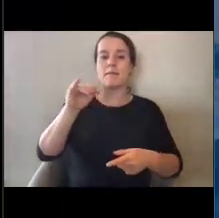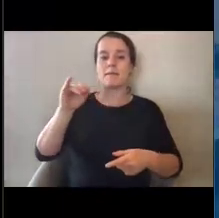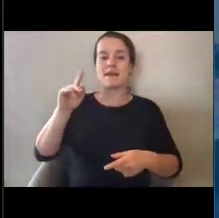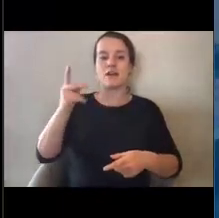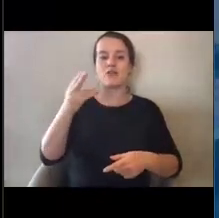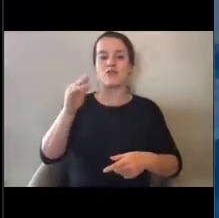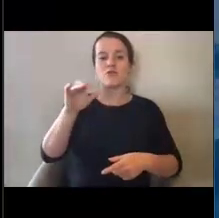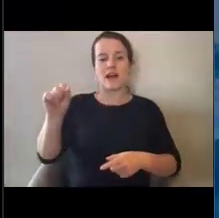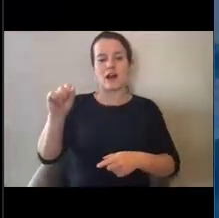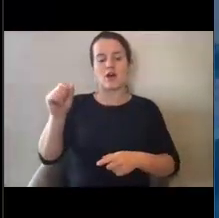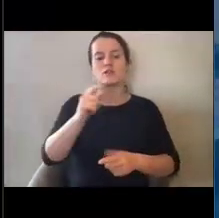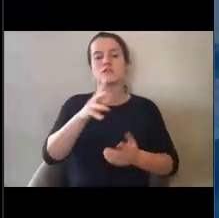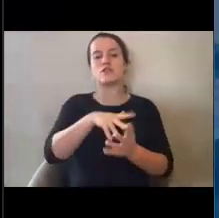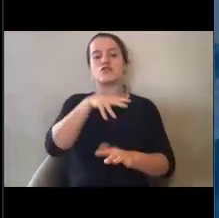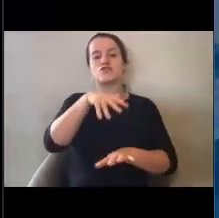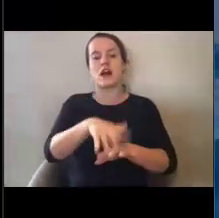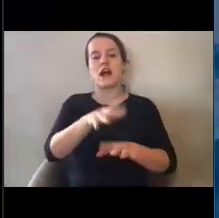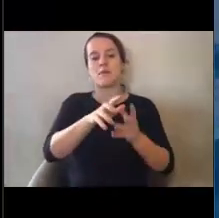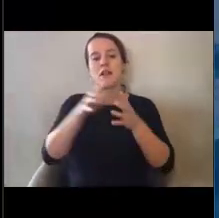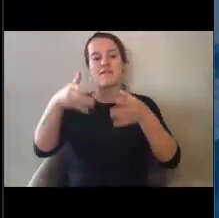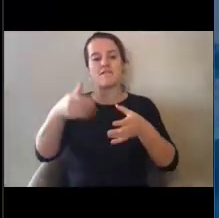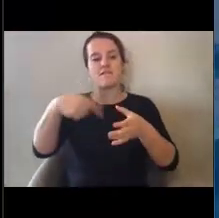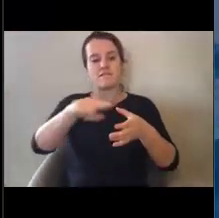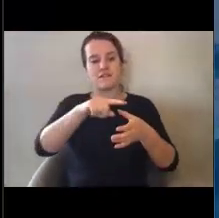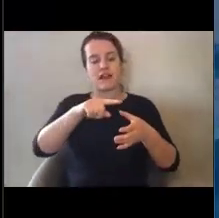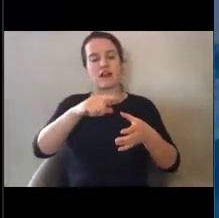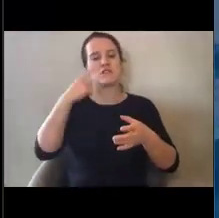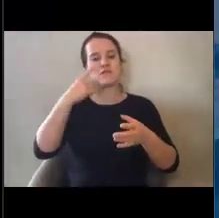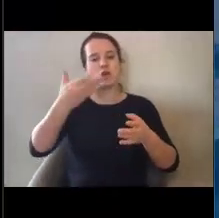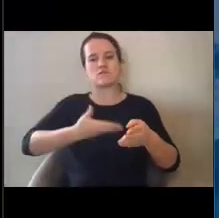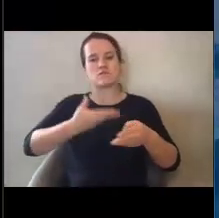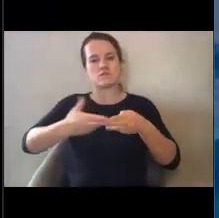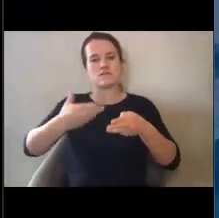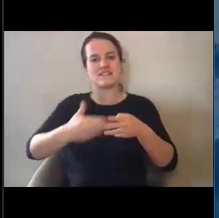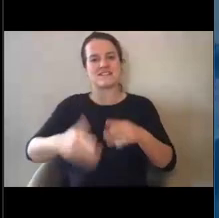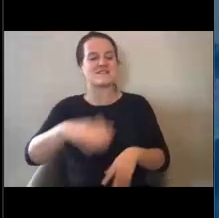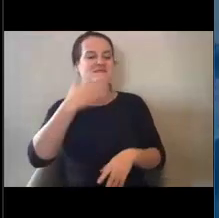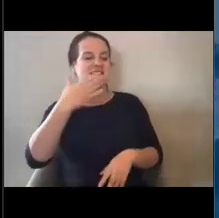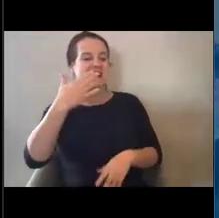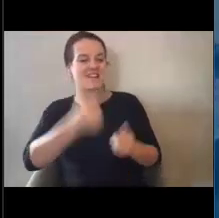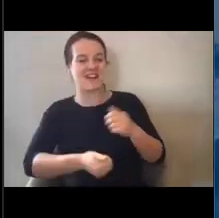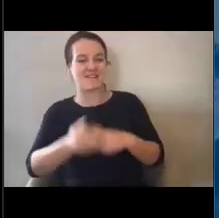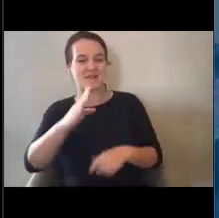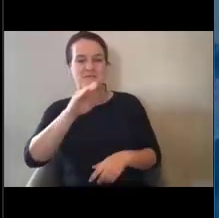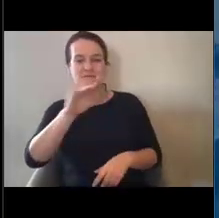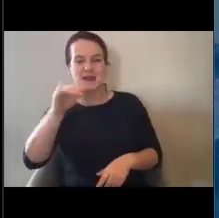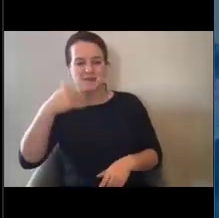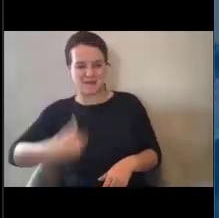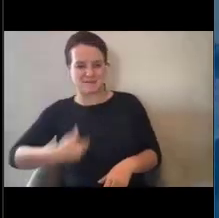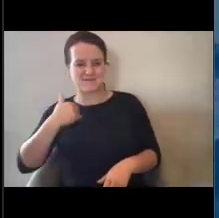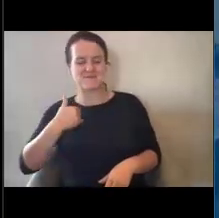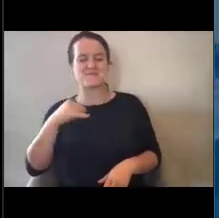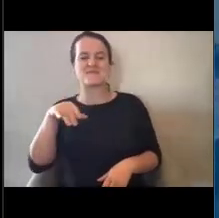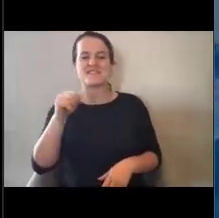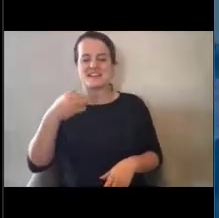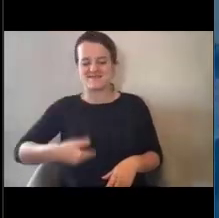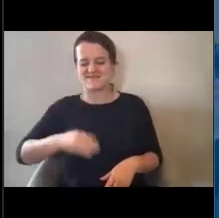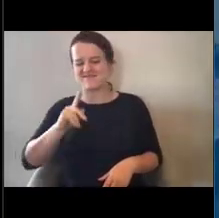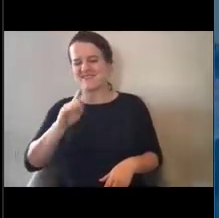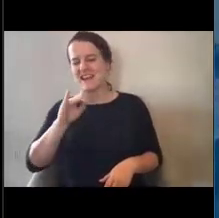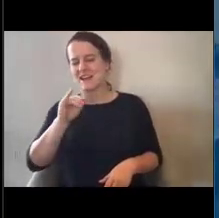introduction. Bambi, over to you. Thank you very much. As was stated, this is Bambi Kraus.